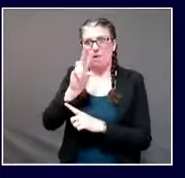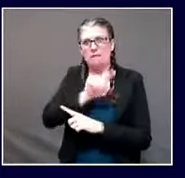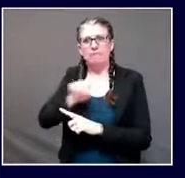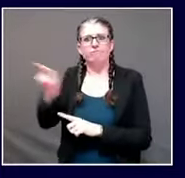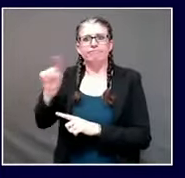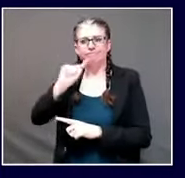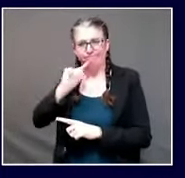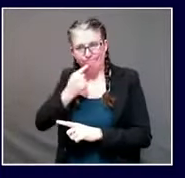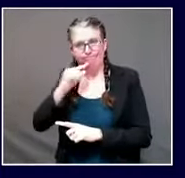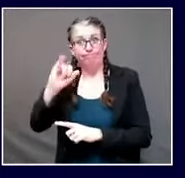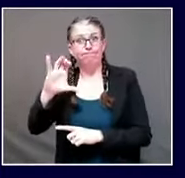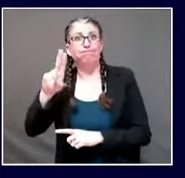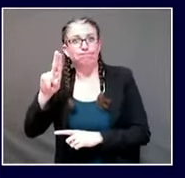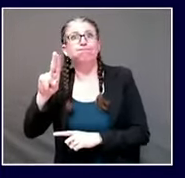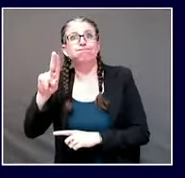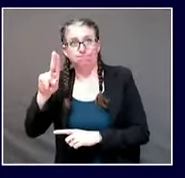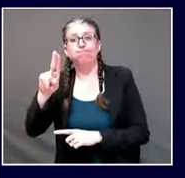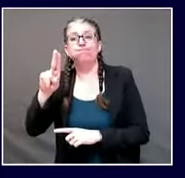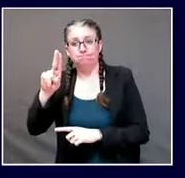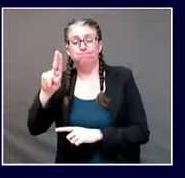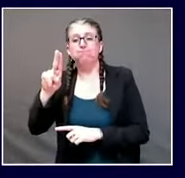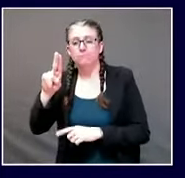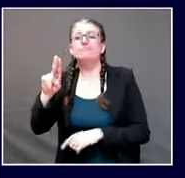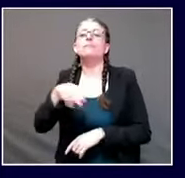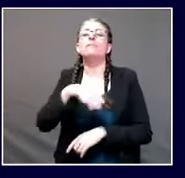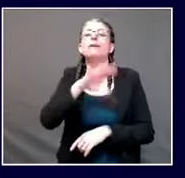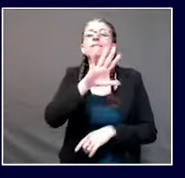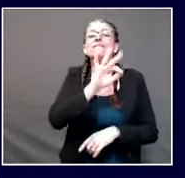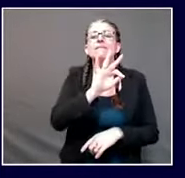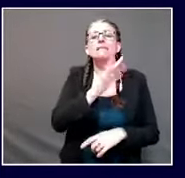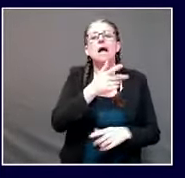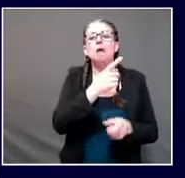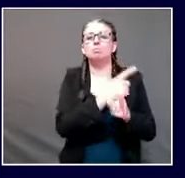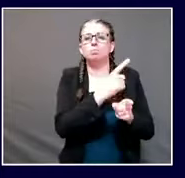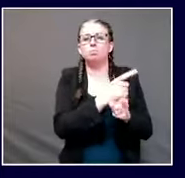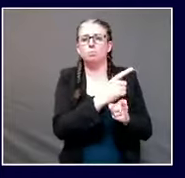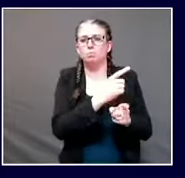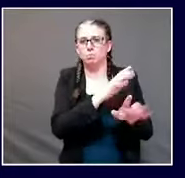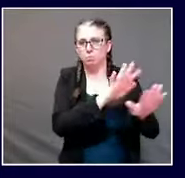non-intensive care unit beds, and 11 of them are on ventilators.